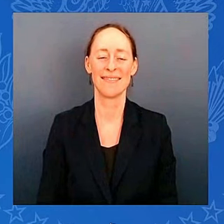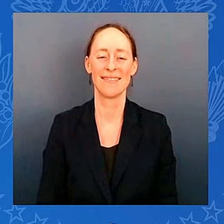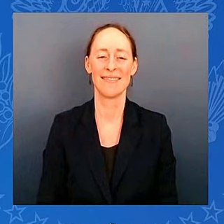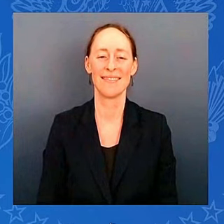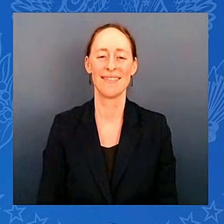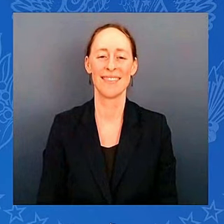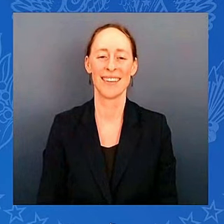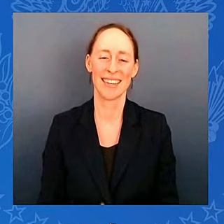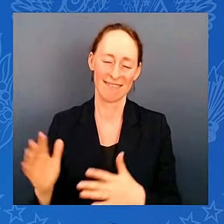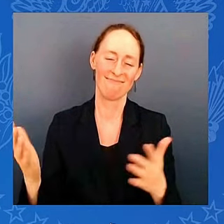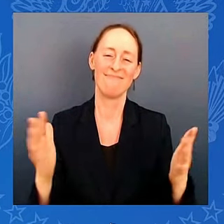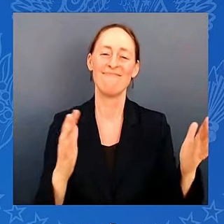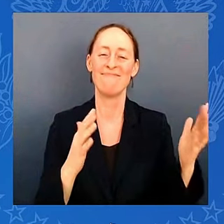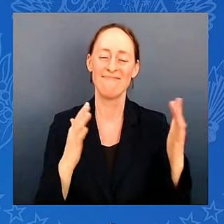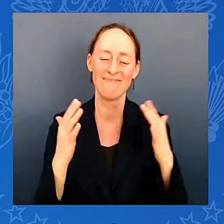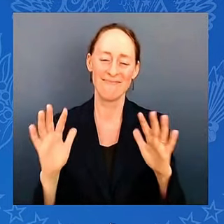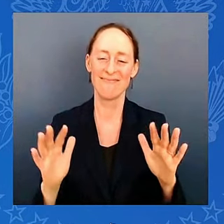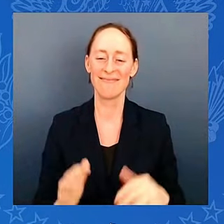I'll give you another two inches.